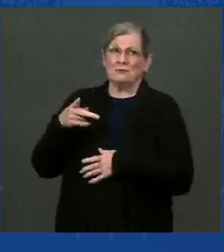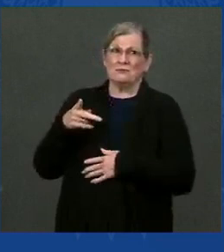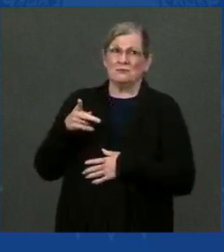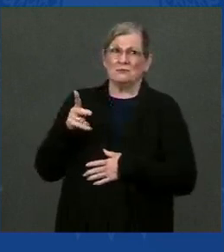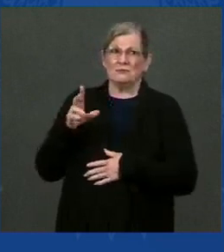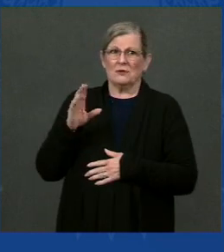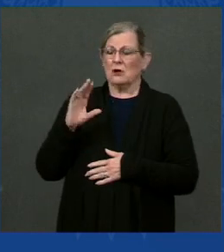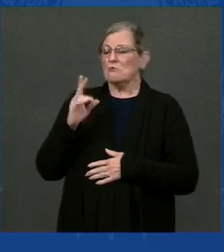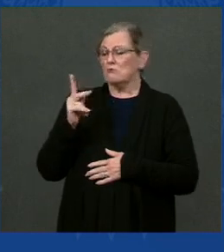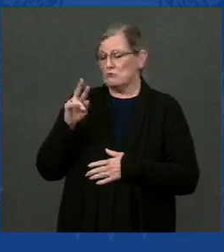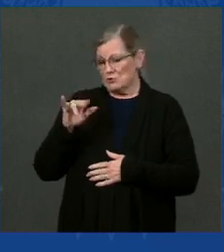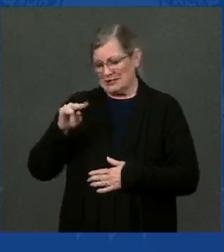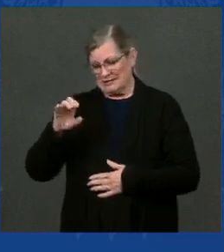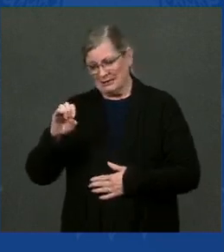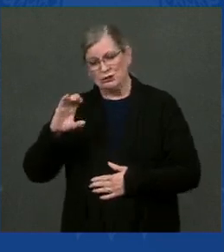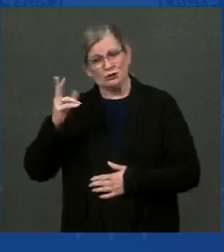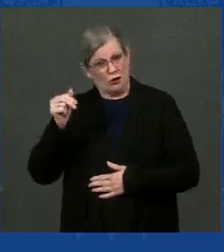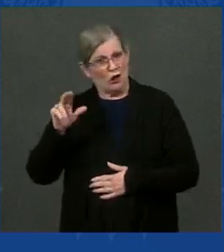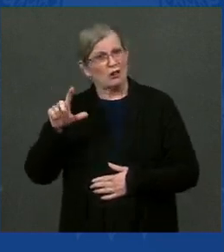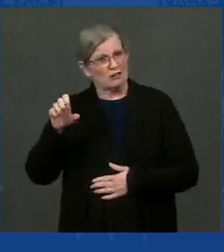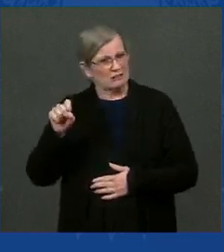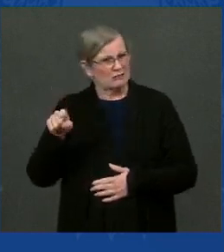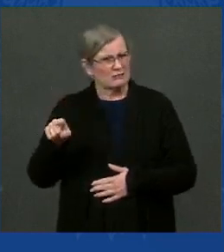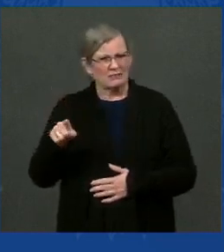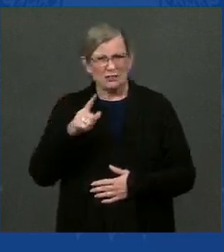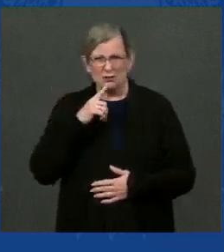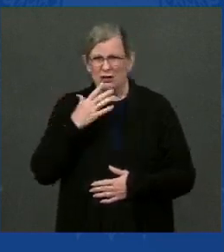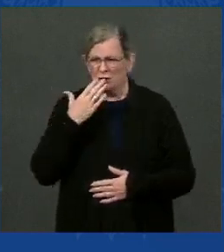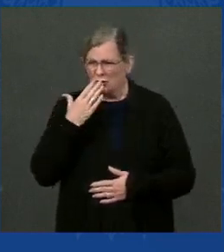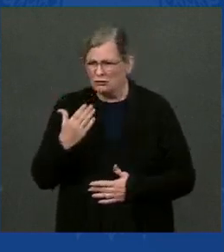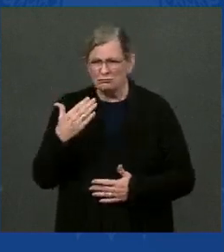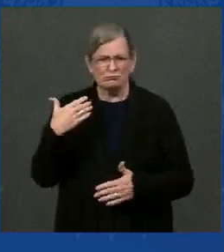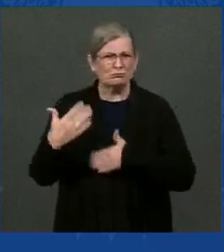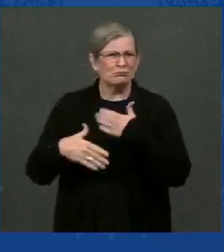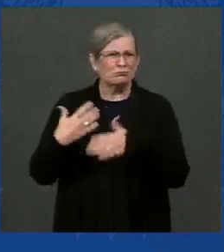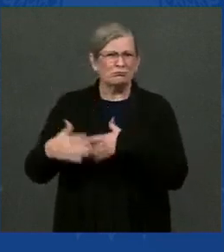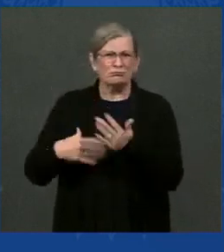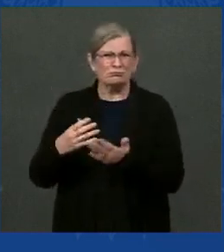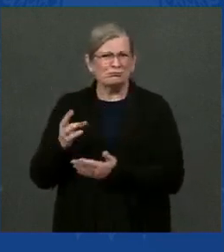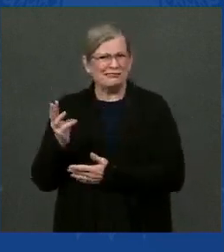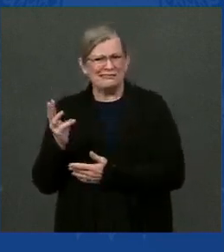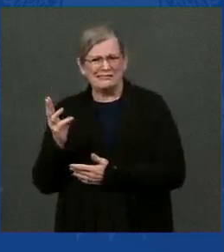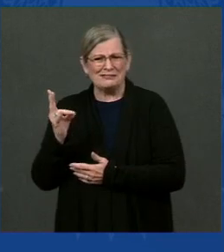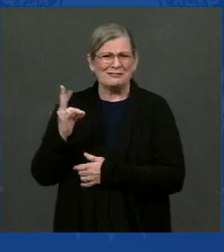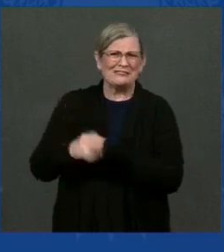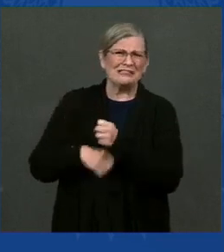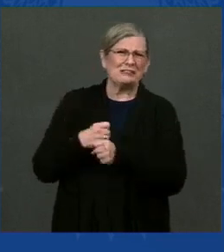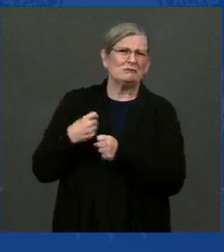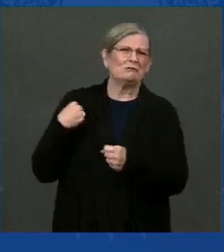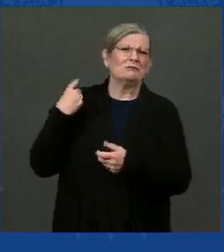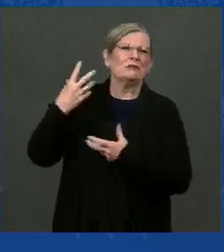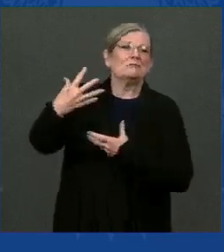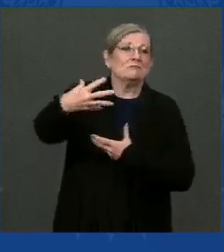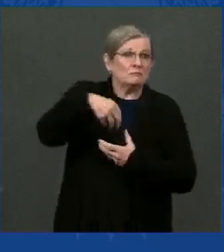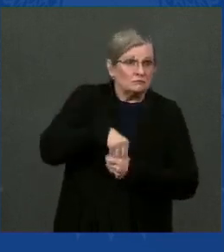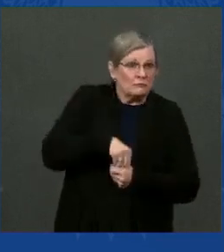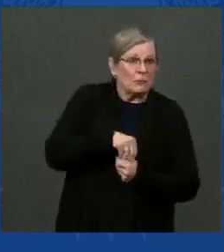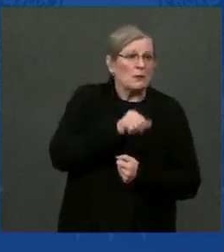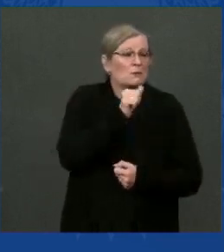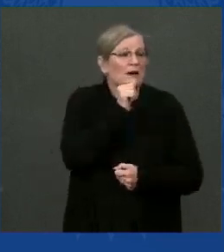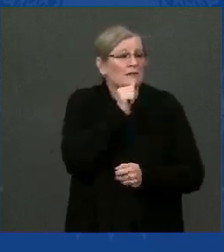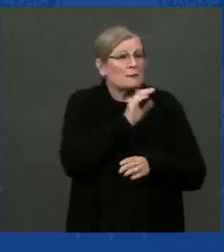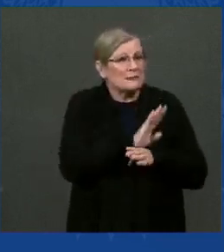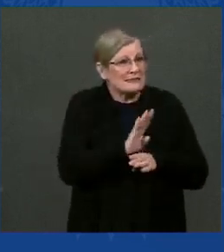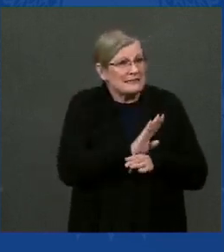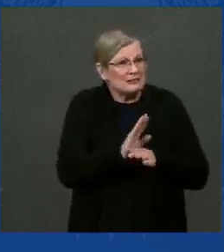significant operation over the last six, seven years of trying to bring in the private sector into to work on a number